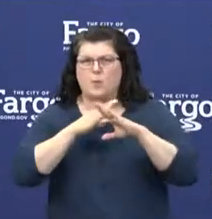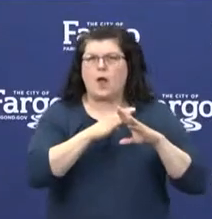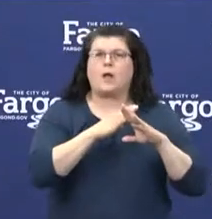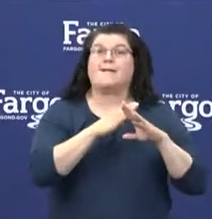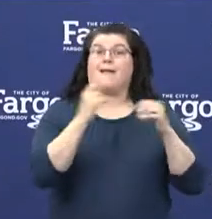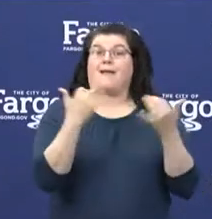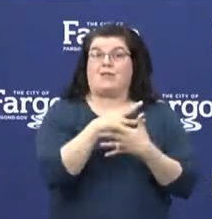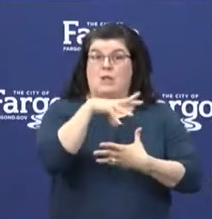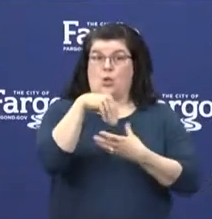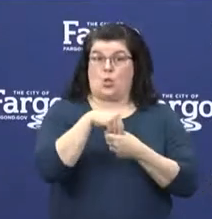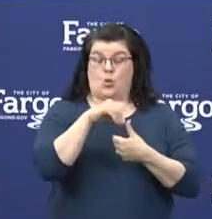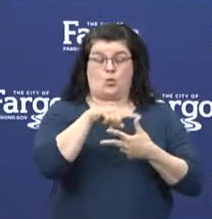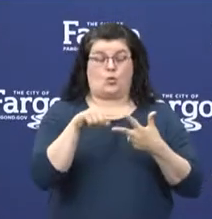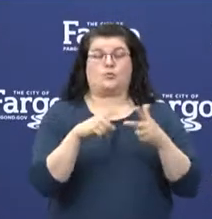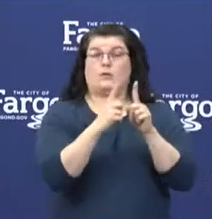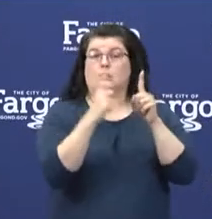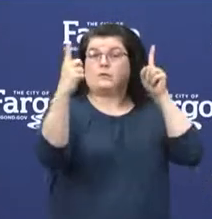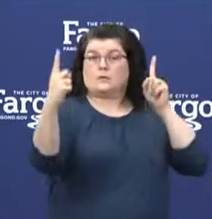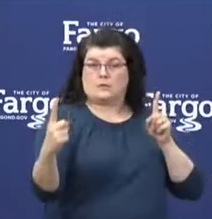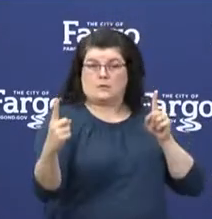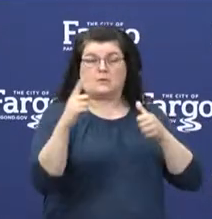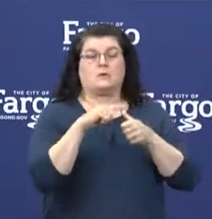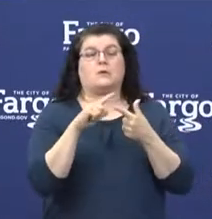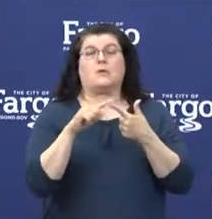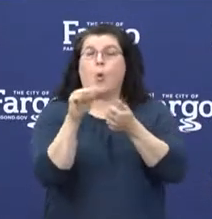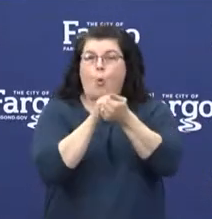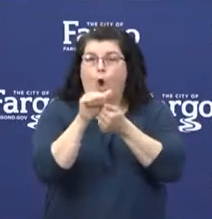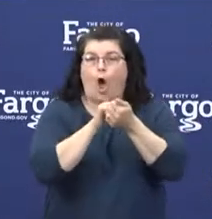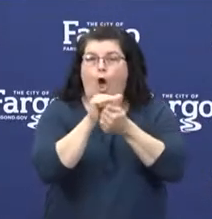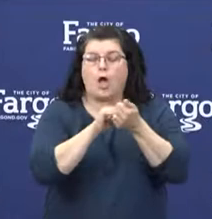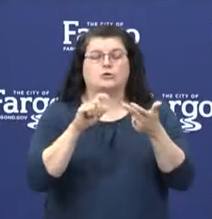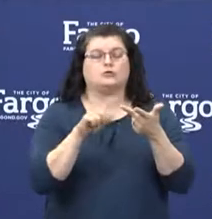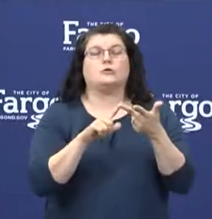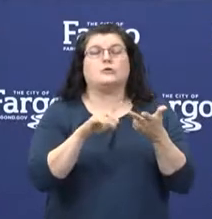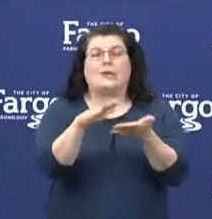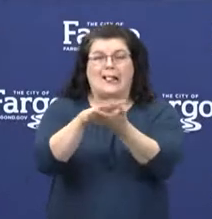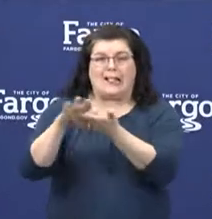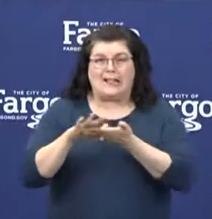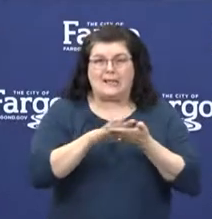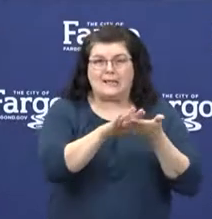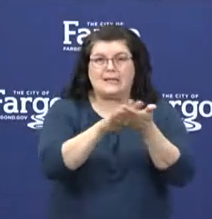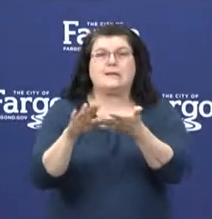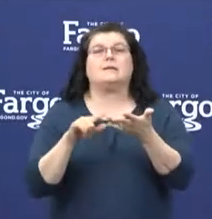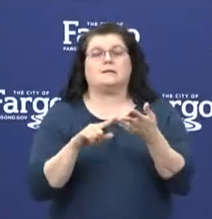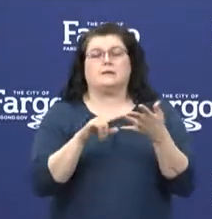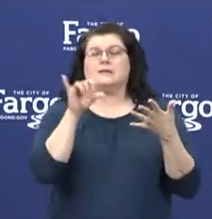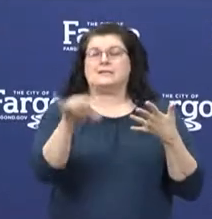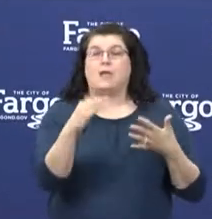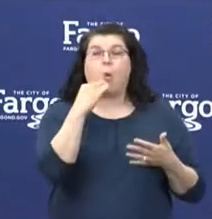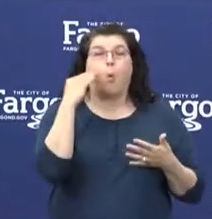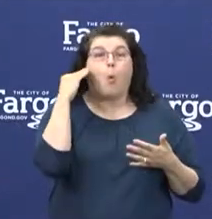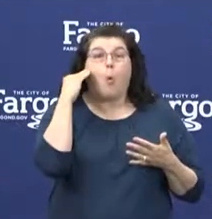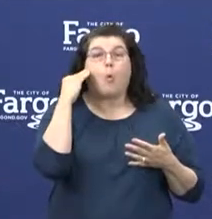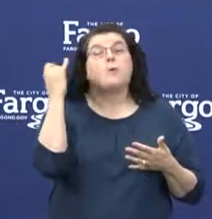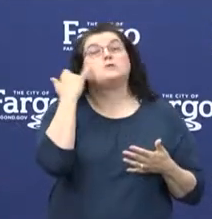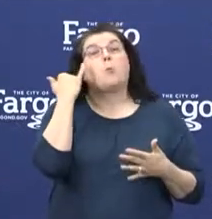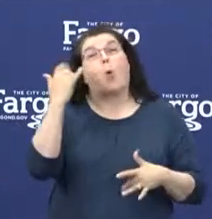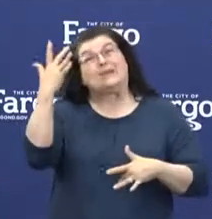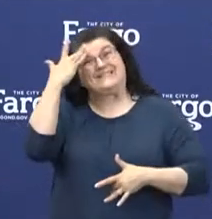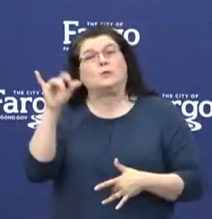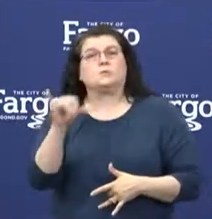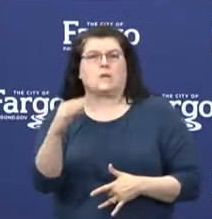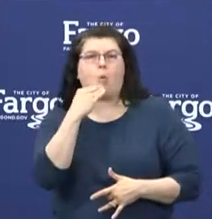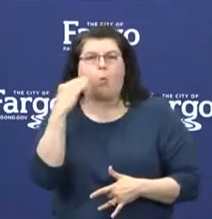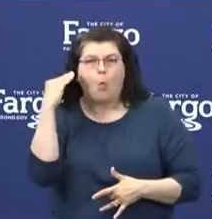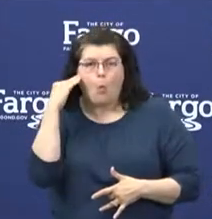include the physical distancing, hand hygiene, disinfecting practices, staying home when you're sick, and having a face covering